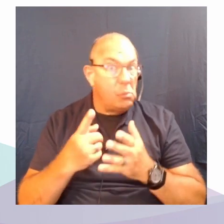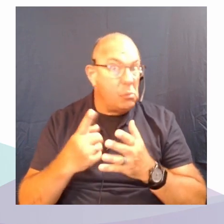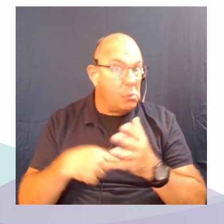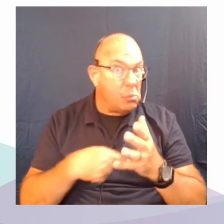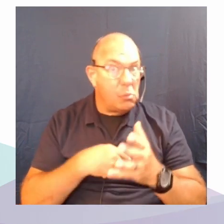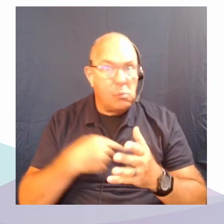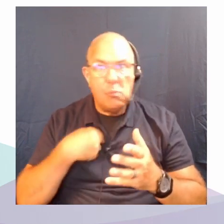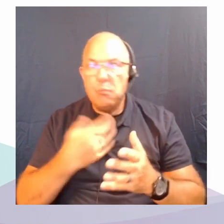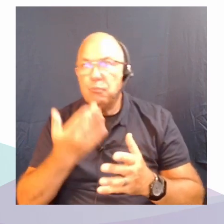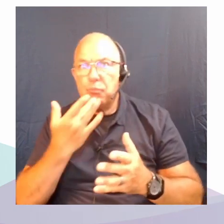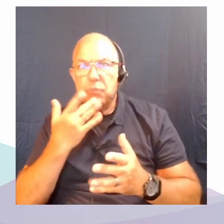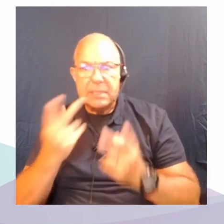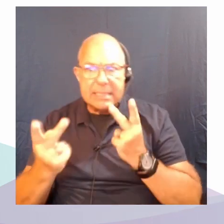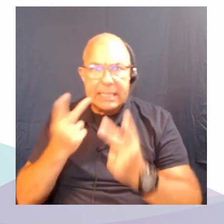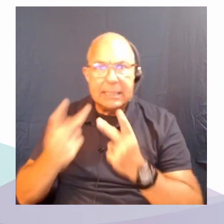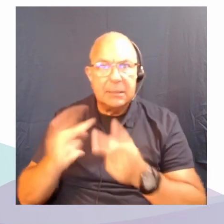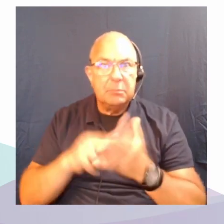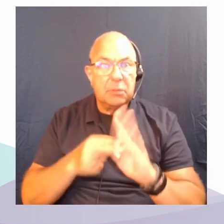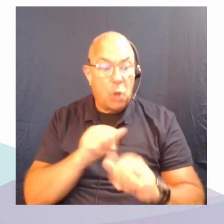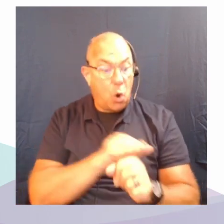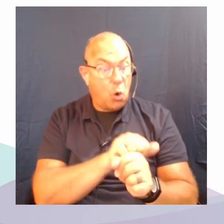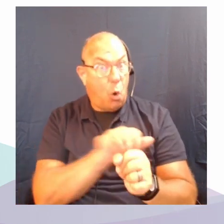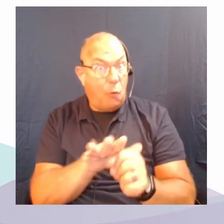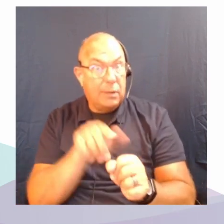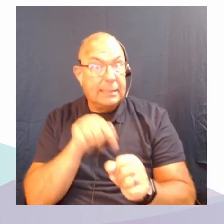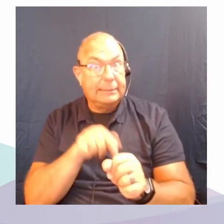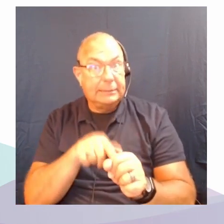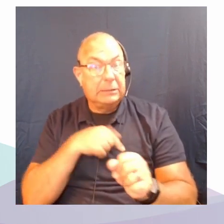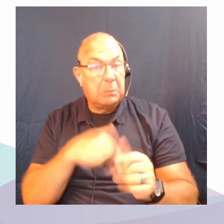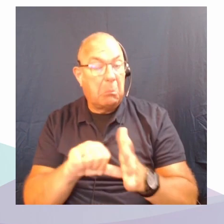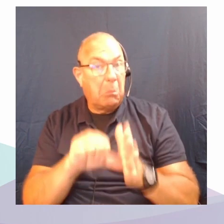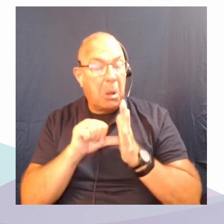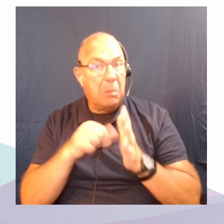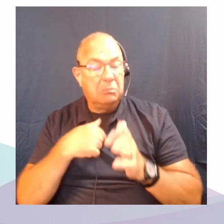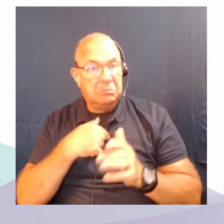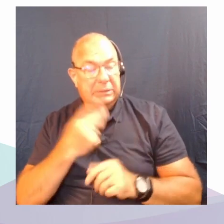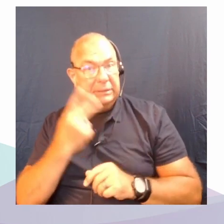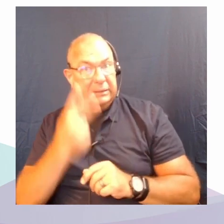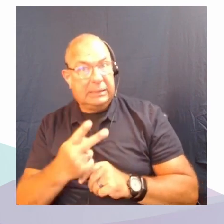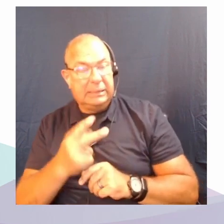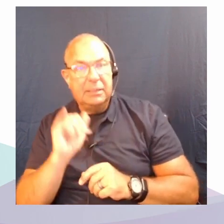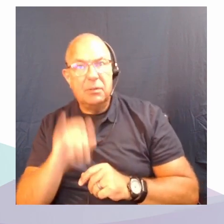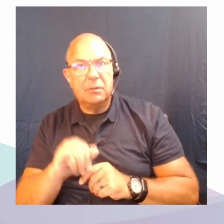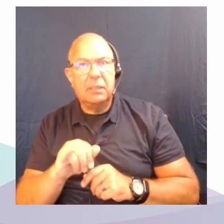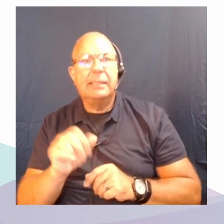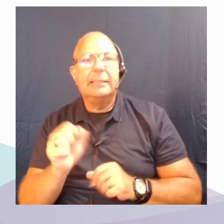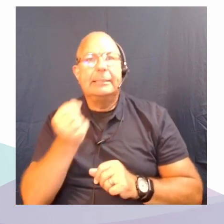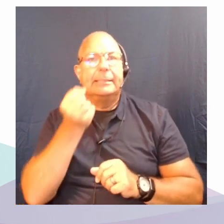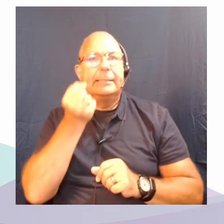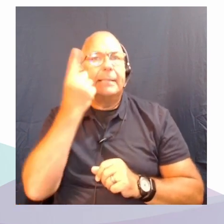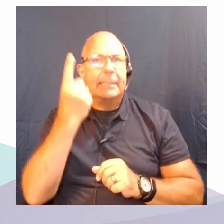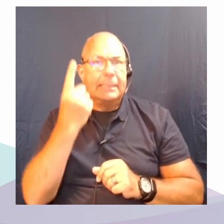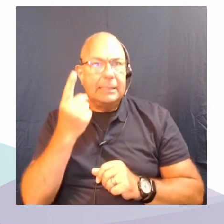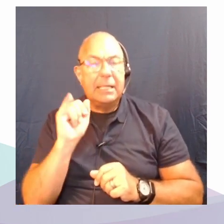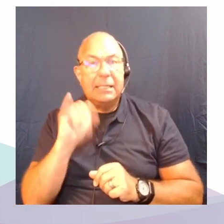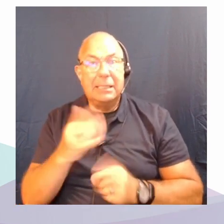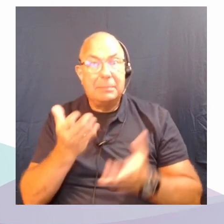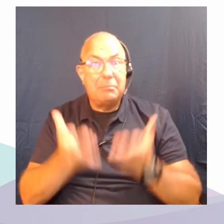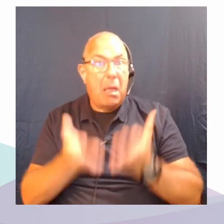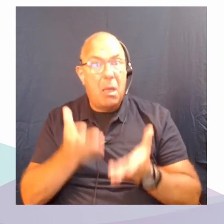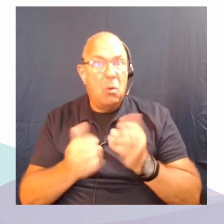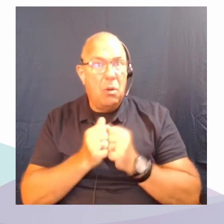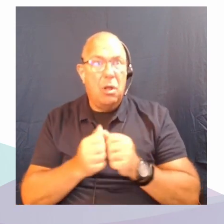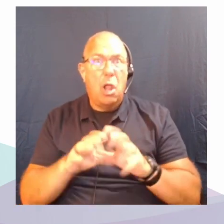So from COVID, I think what stands out to me is this realization that even with a lot of the practices